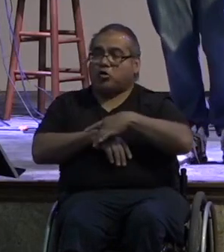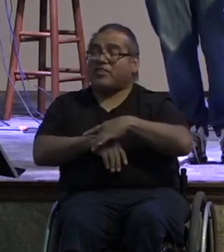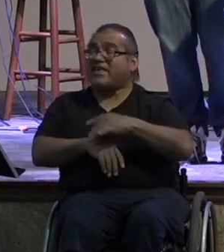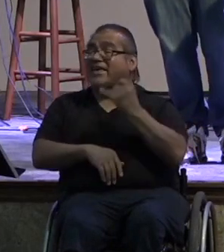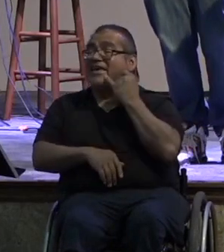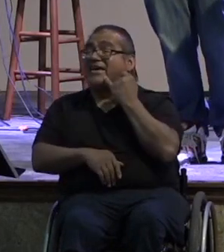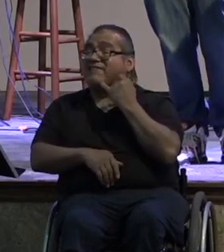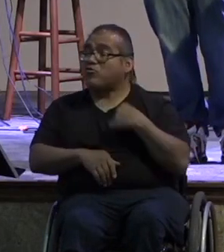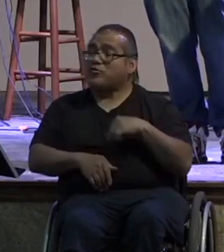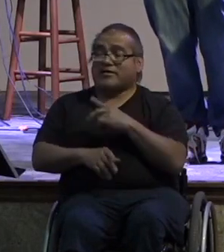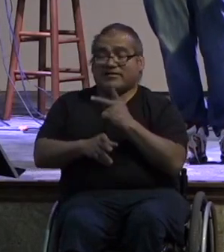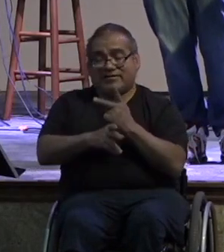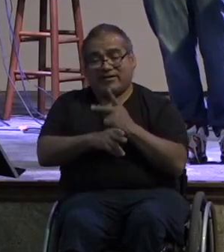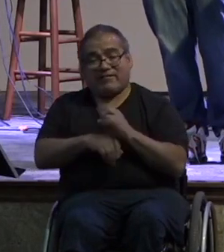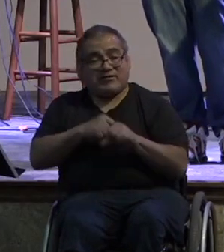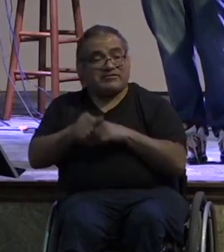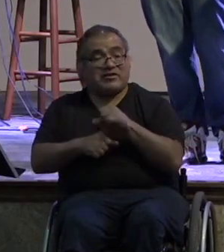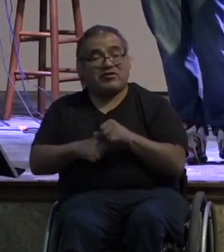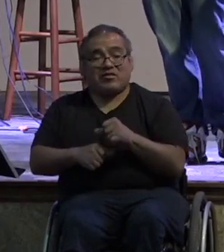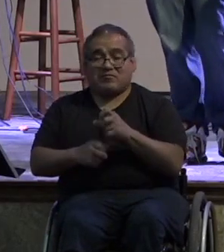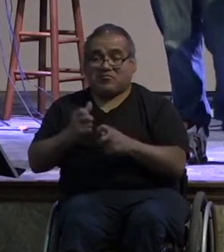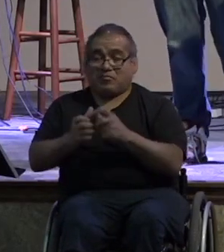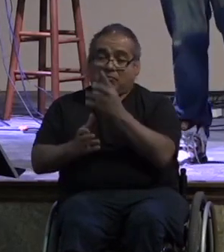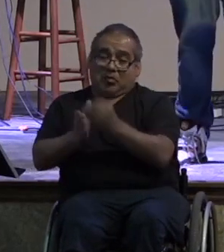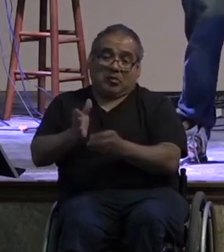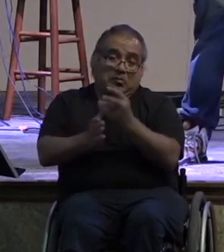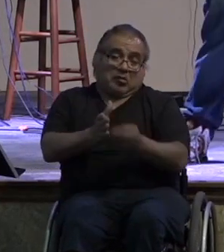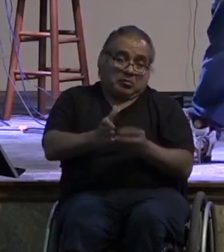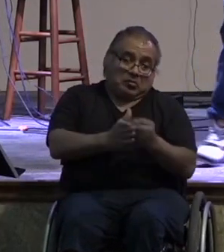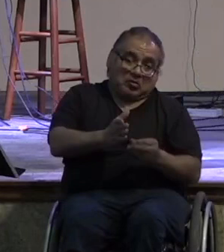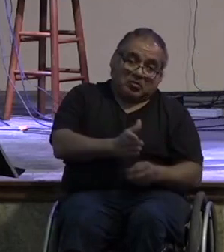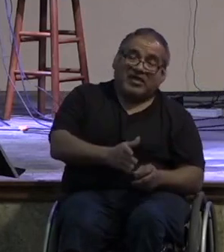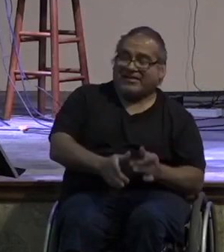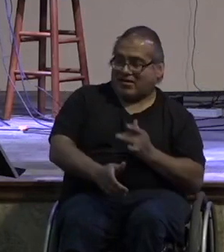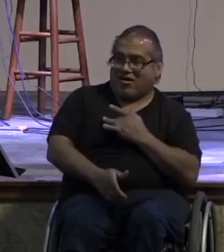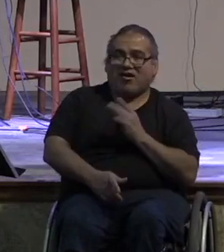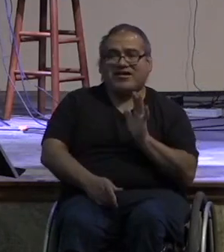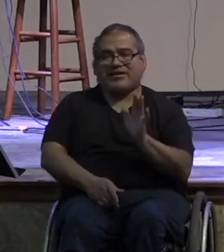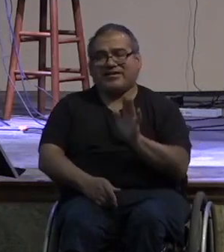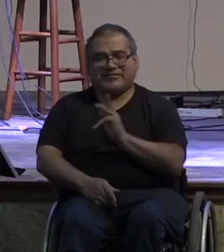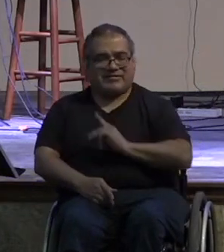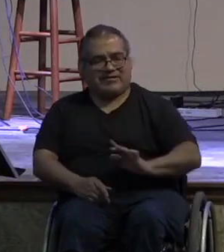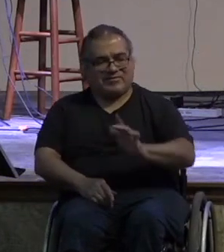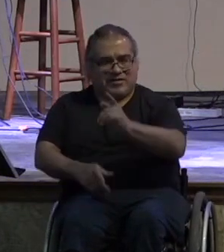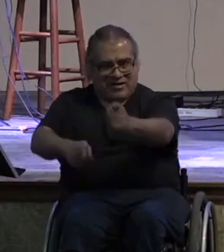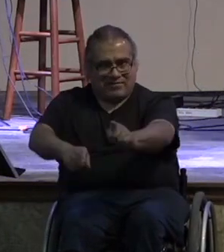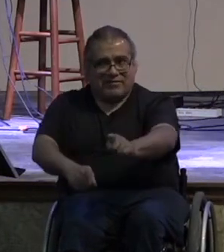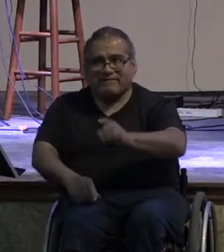as our brother's keeper those problems would disappear right that's the heart of god that's his kingdom in action right